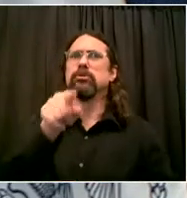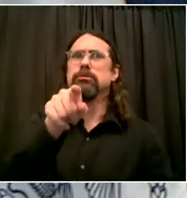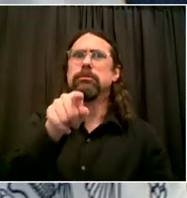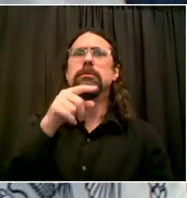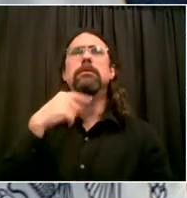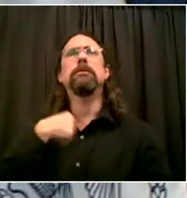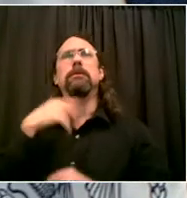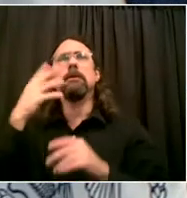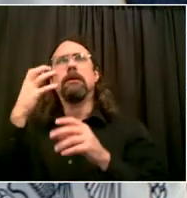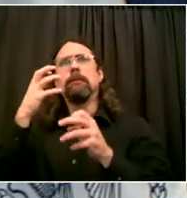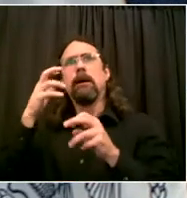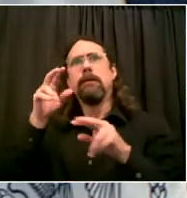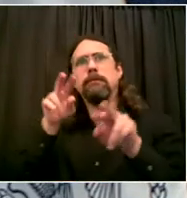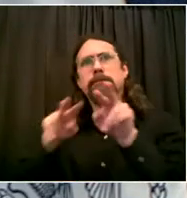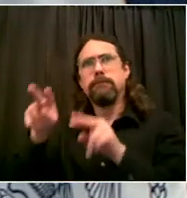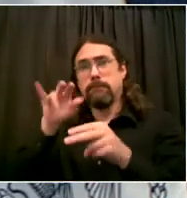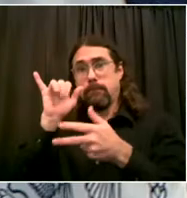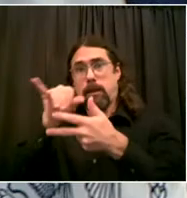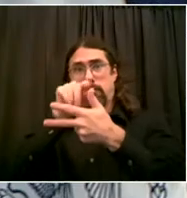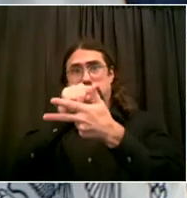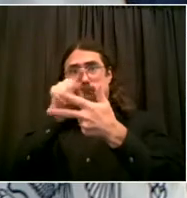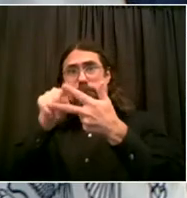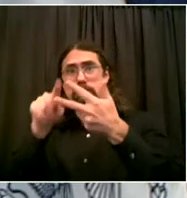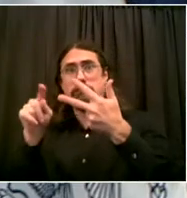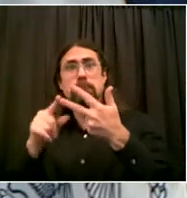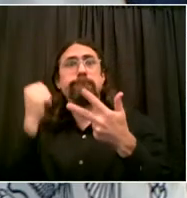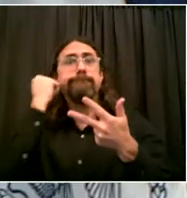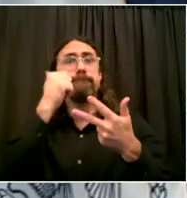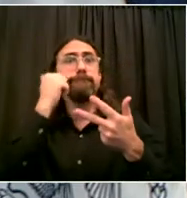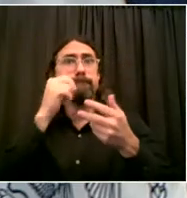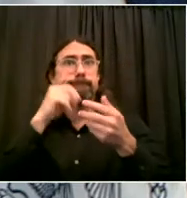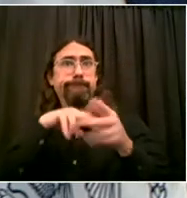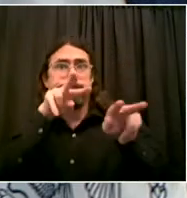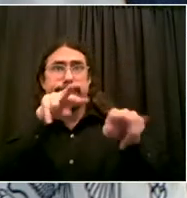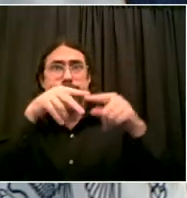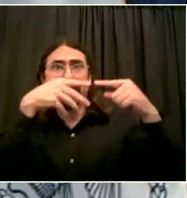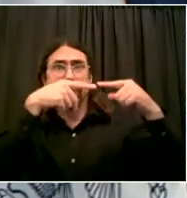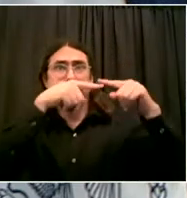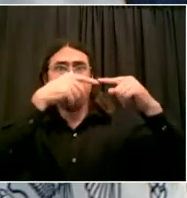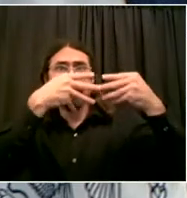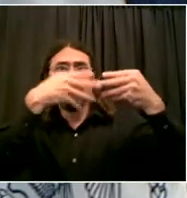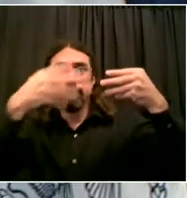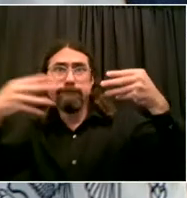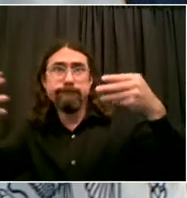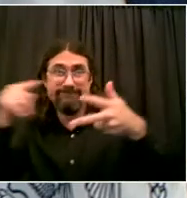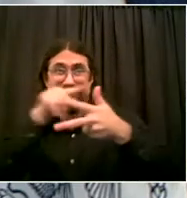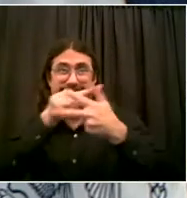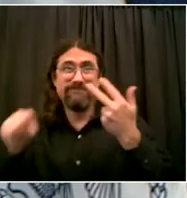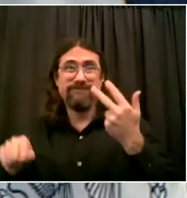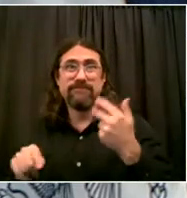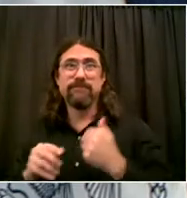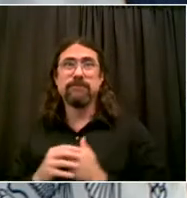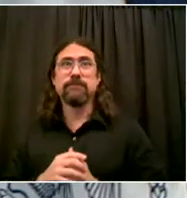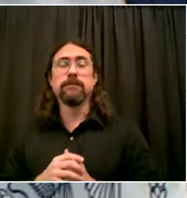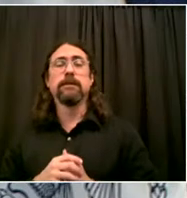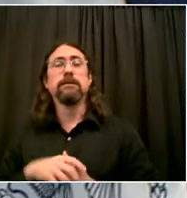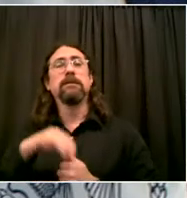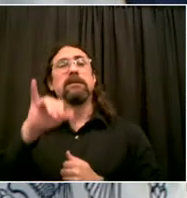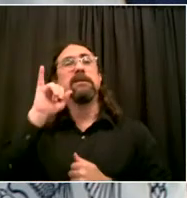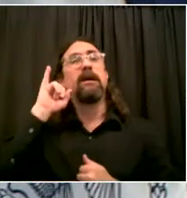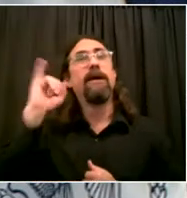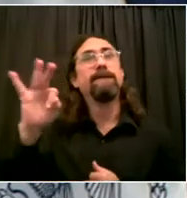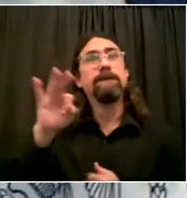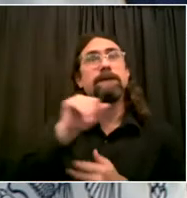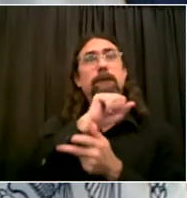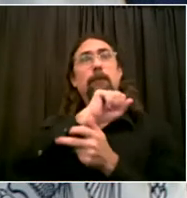we see them all move in unison. The one that we've talked about several times in the last week or two is the case number, which is now hovered right around that